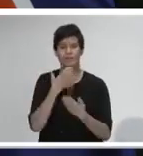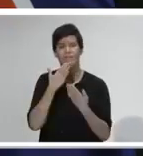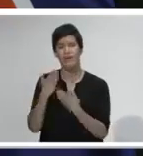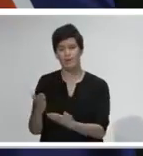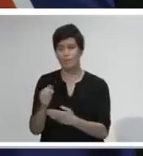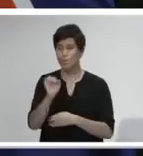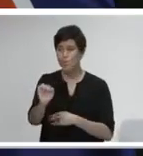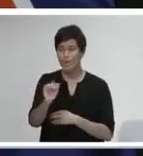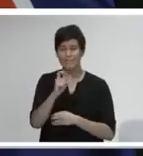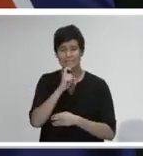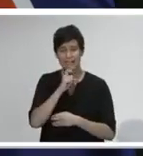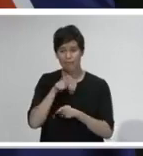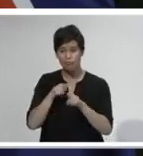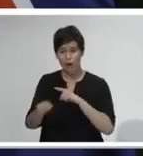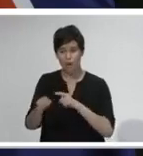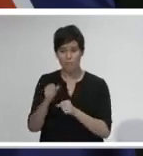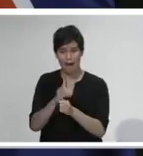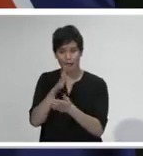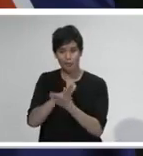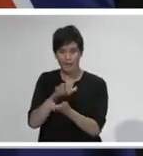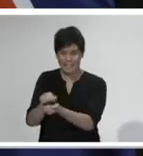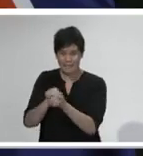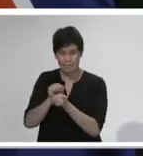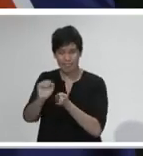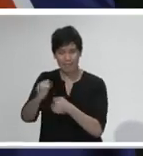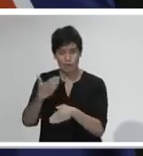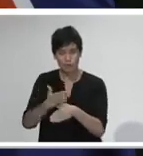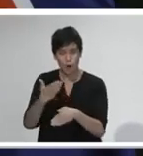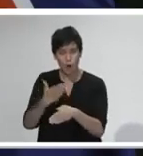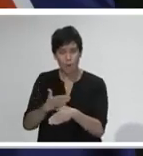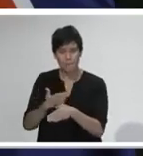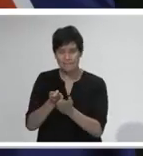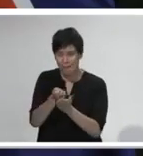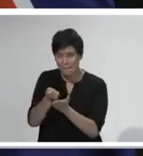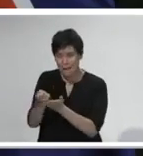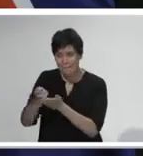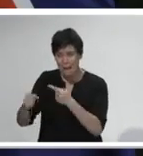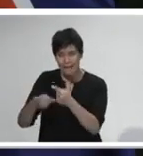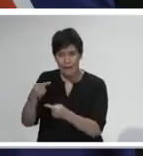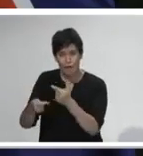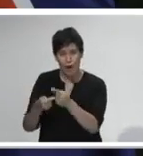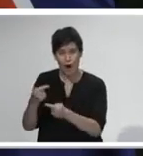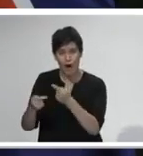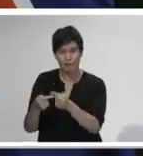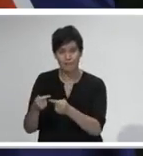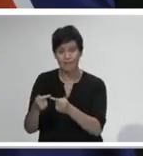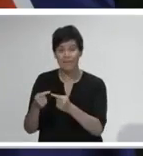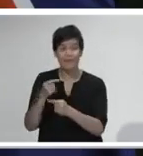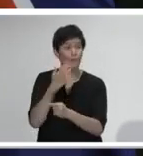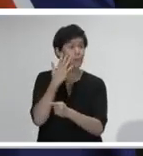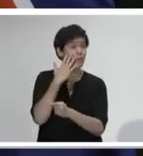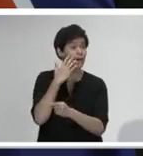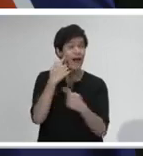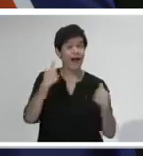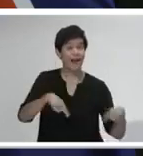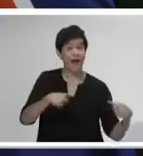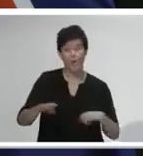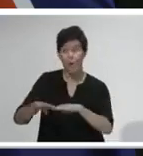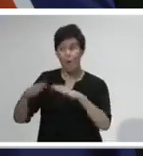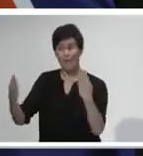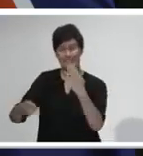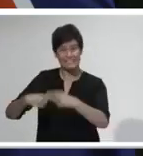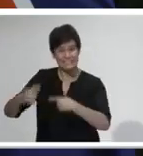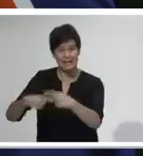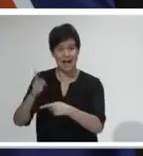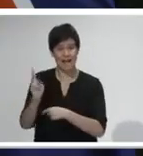staff employed and working so hard to keep everyone afloat for the time when you can get back up and running. We have put $9